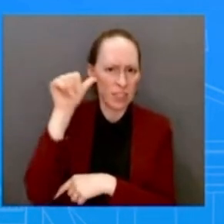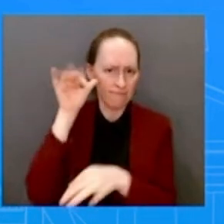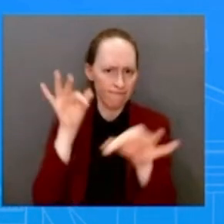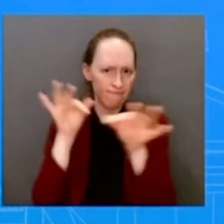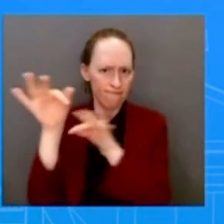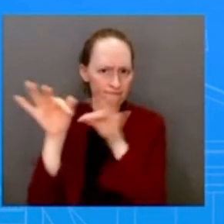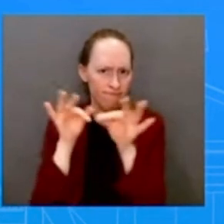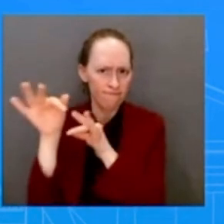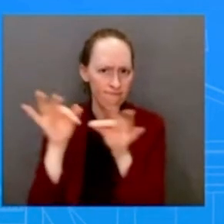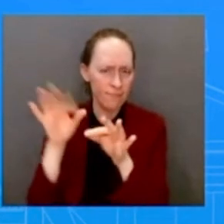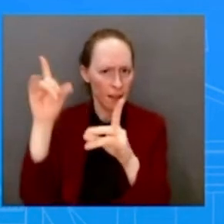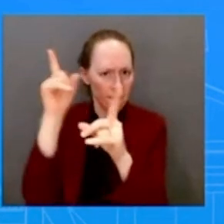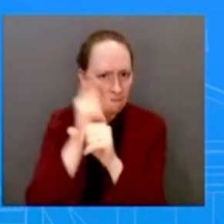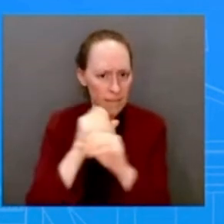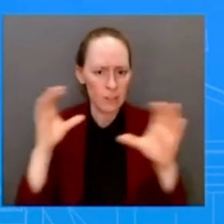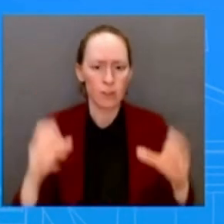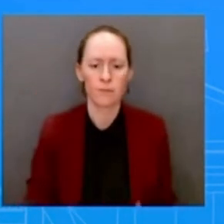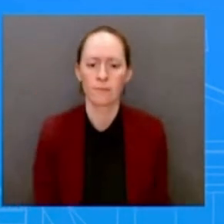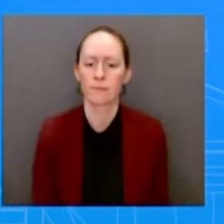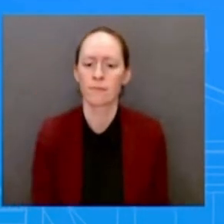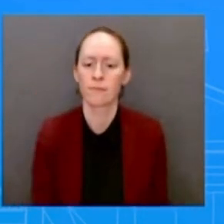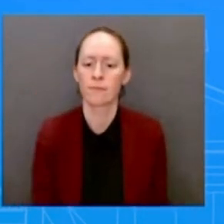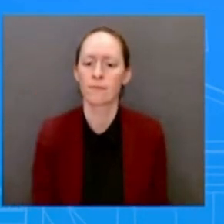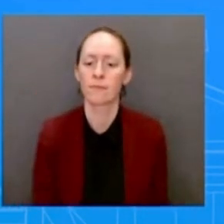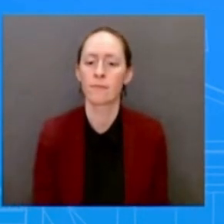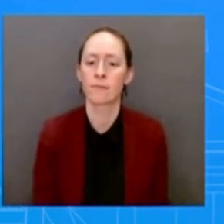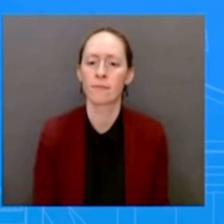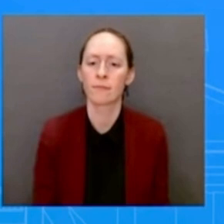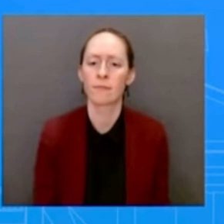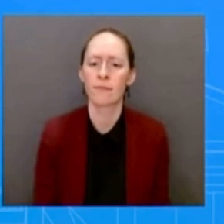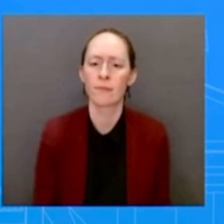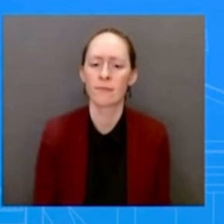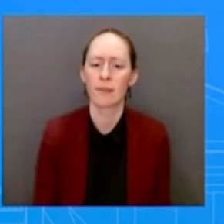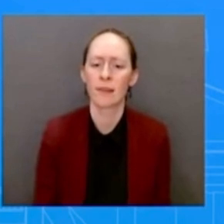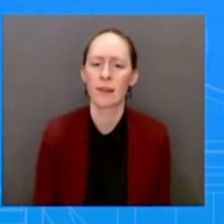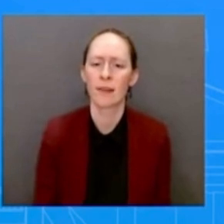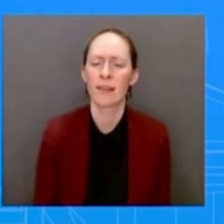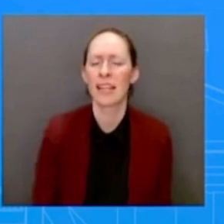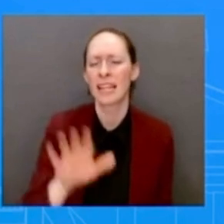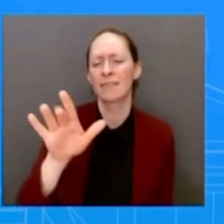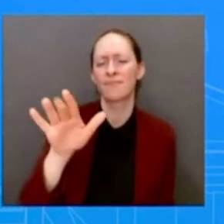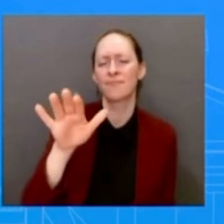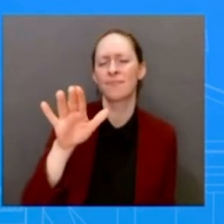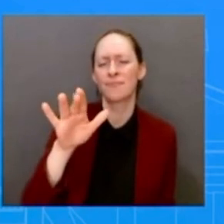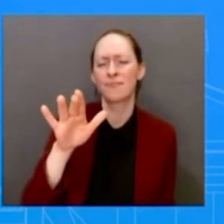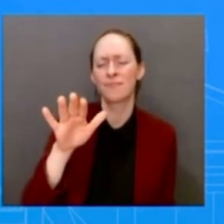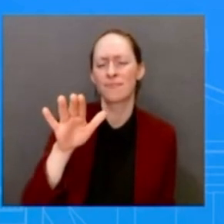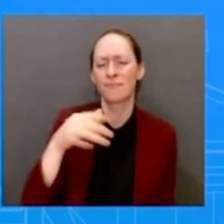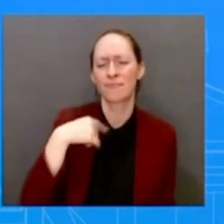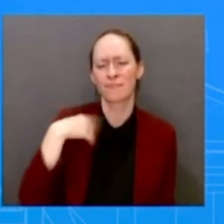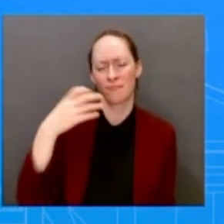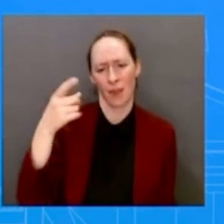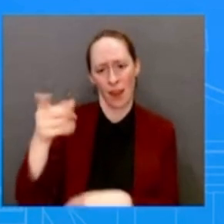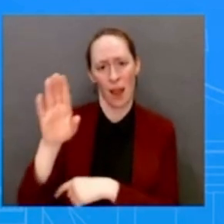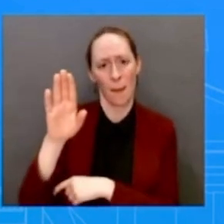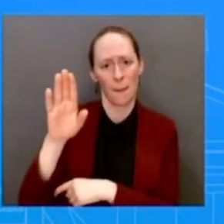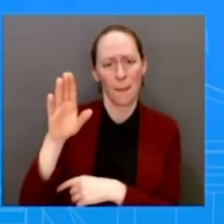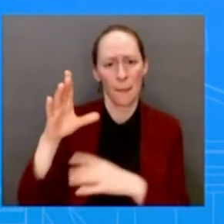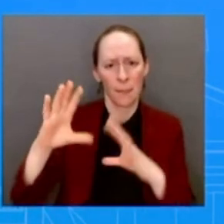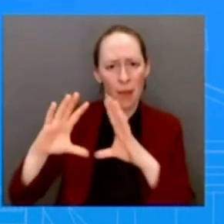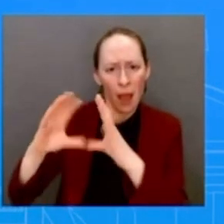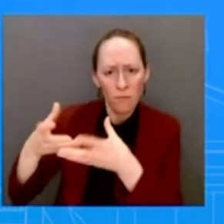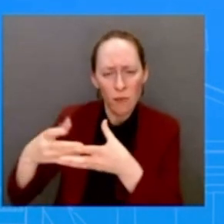I just also want to ask, so, you know, Biden and the Democrats have talked a lot about the need to stem,